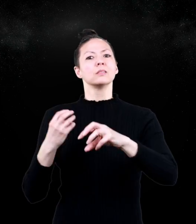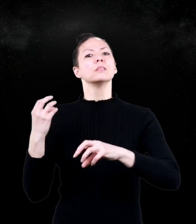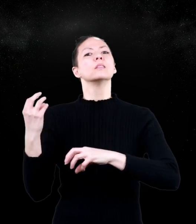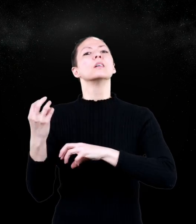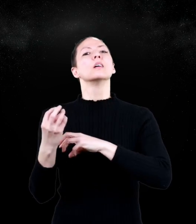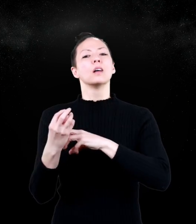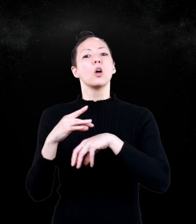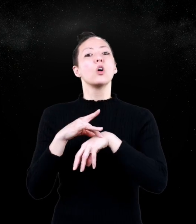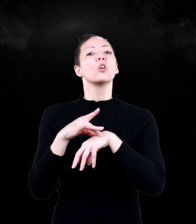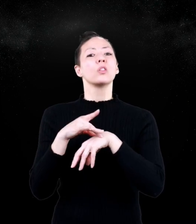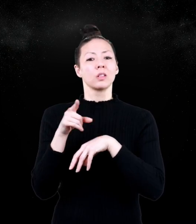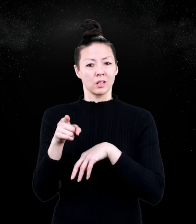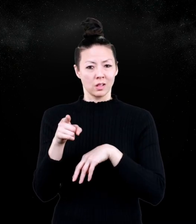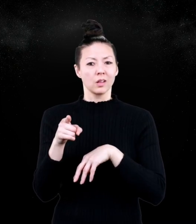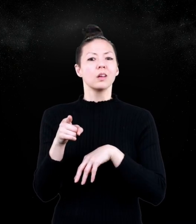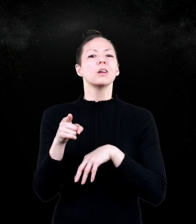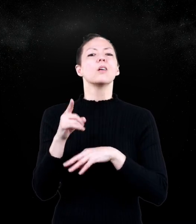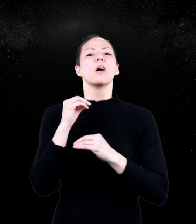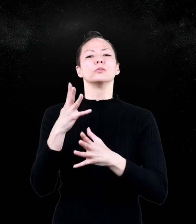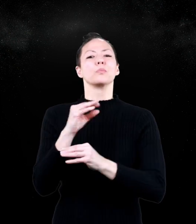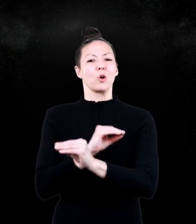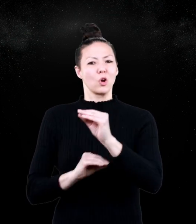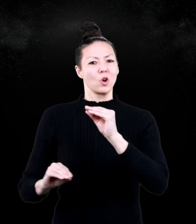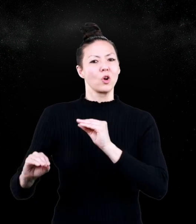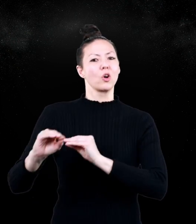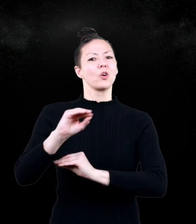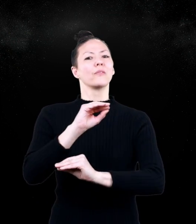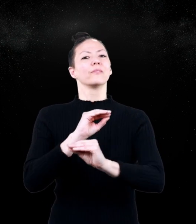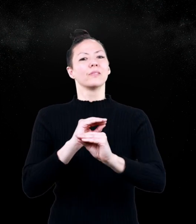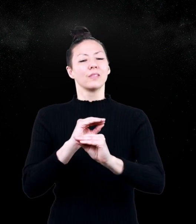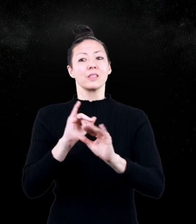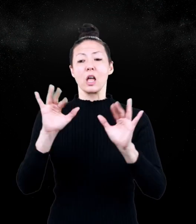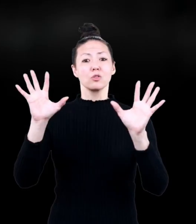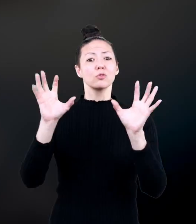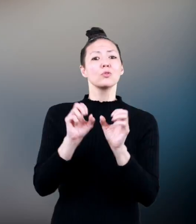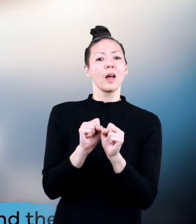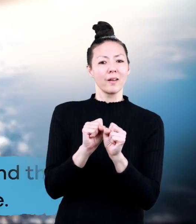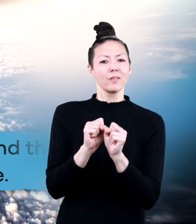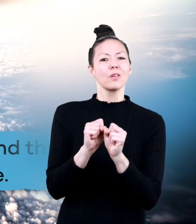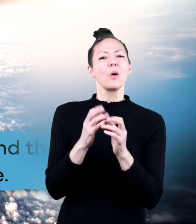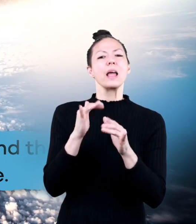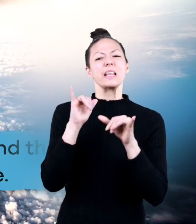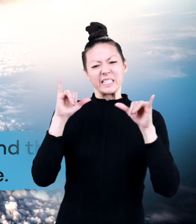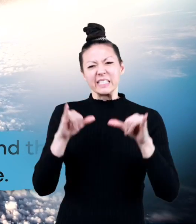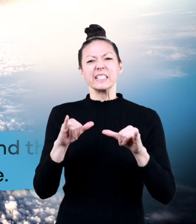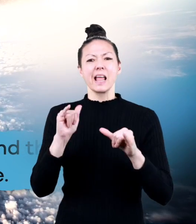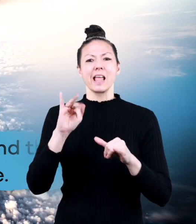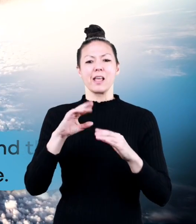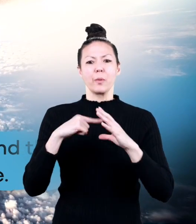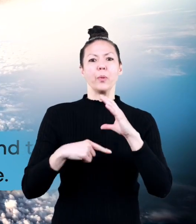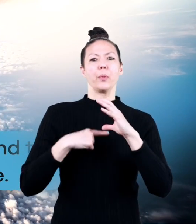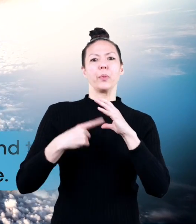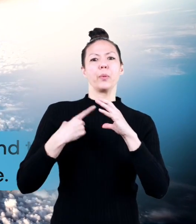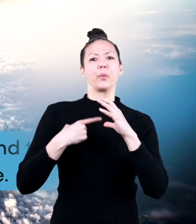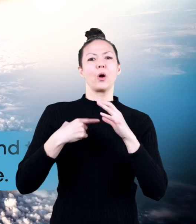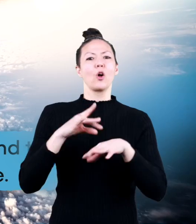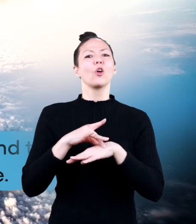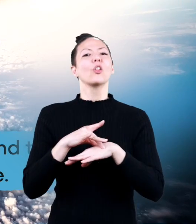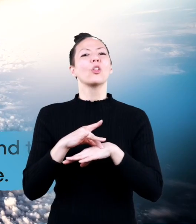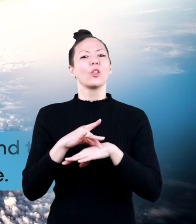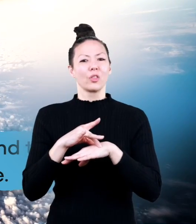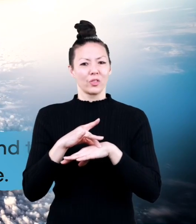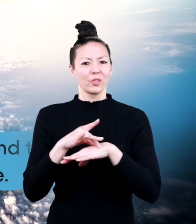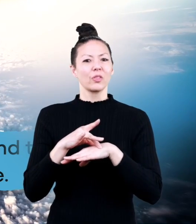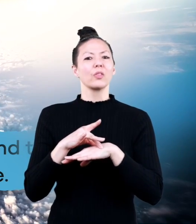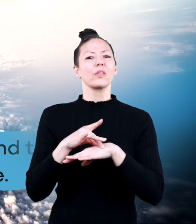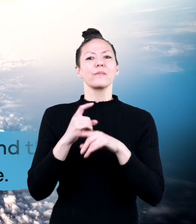Moon passes over new parts of the Earth which causes this swell to move. And gravity is what keeps the air around